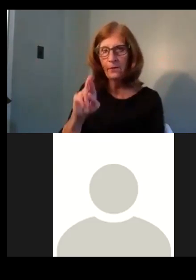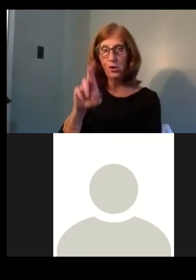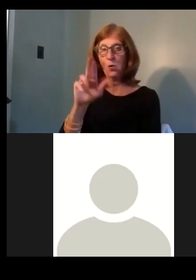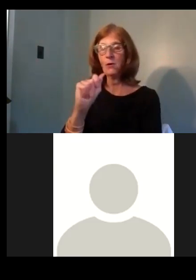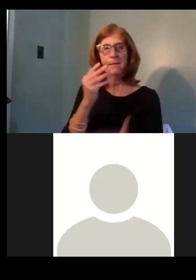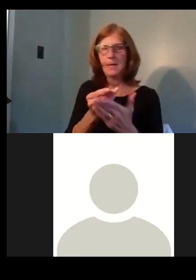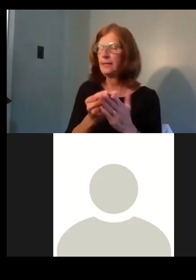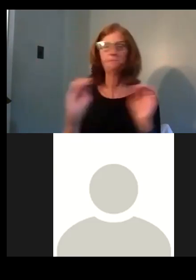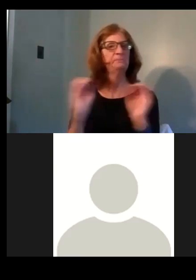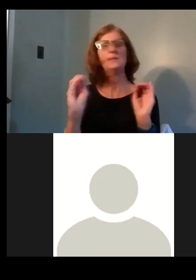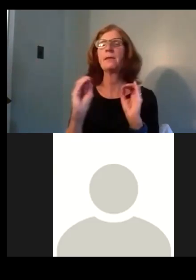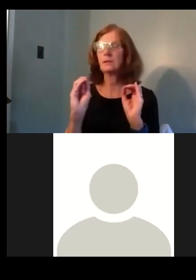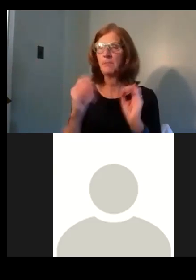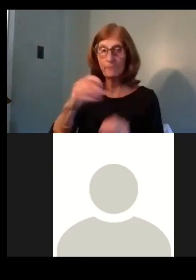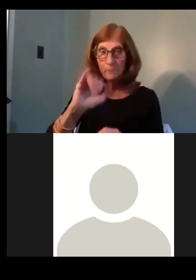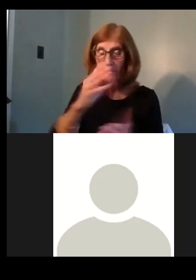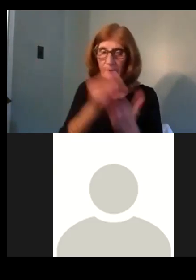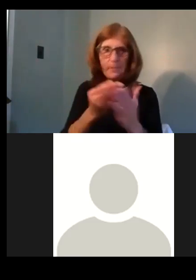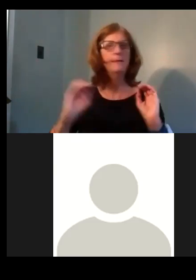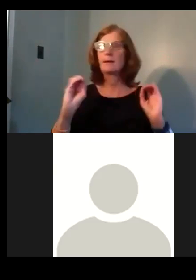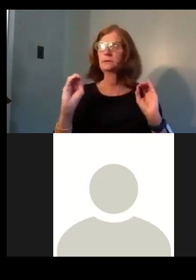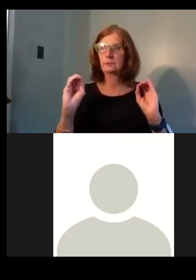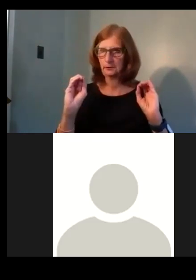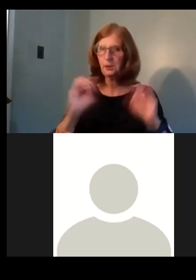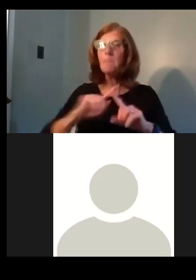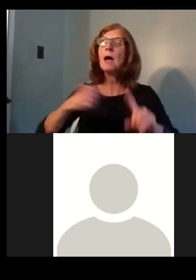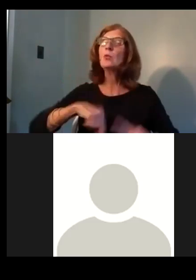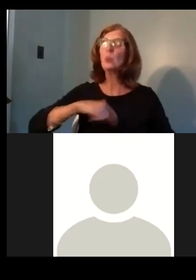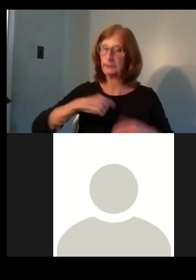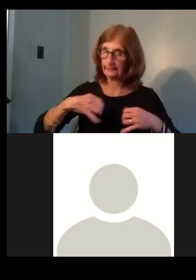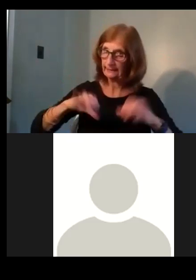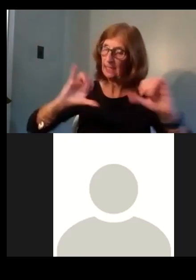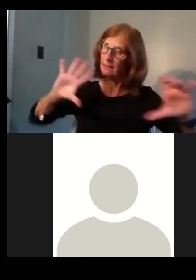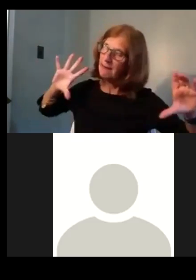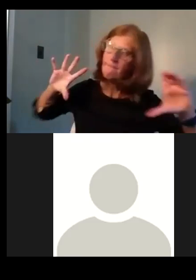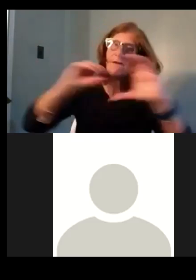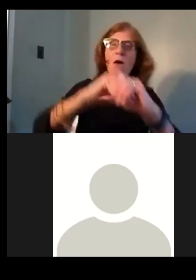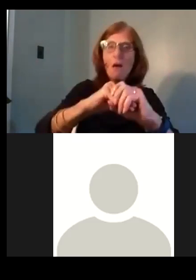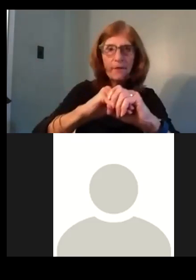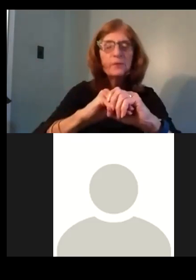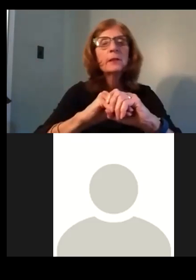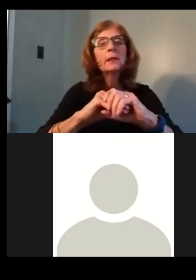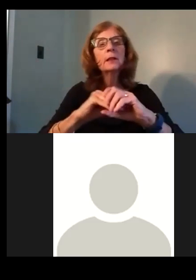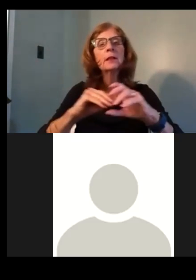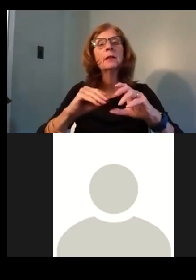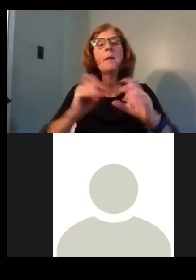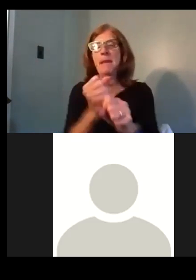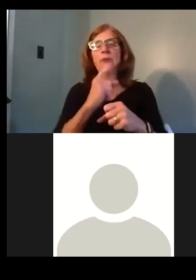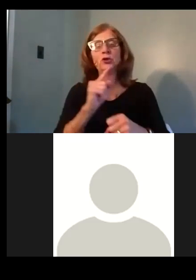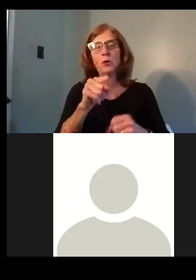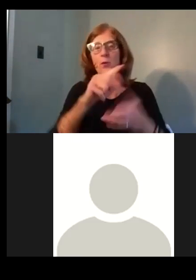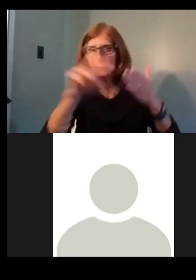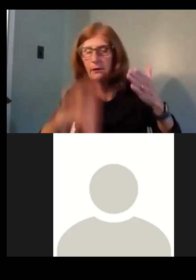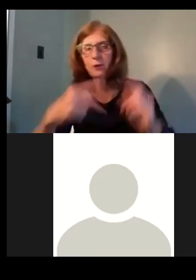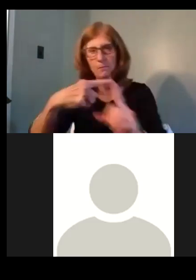into this or public subsidy money going into this, that we are able to extract out, um, you know, benefits that would work for